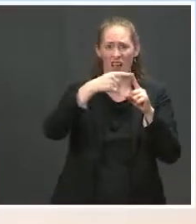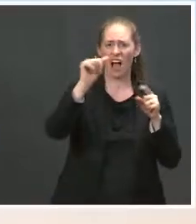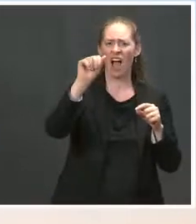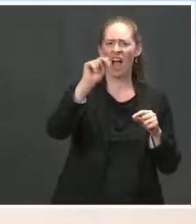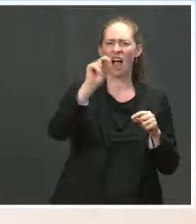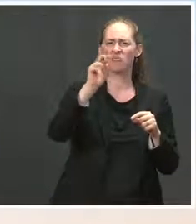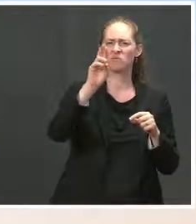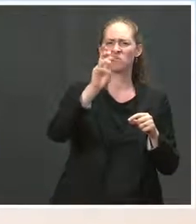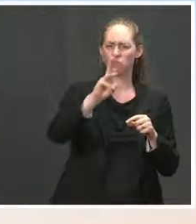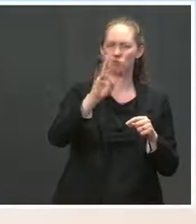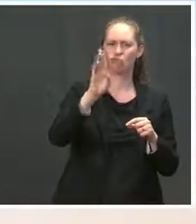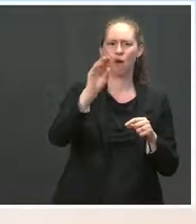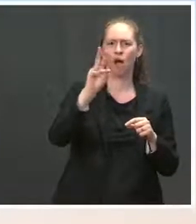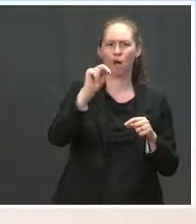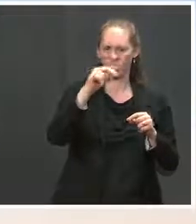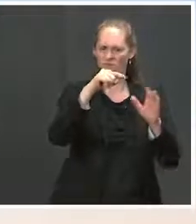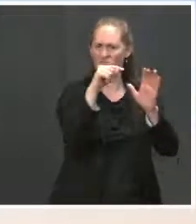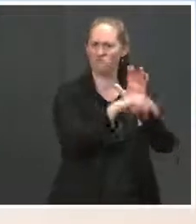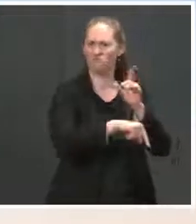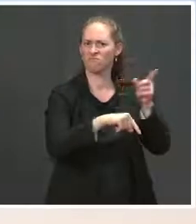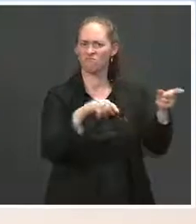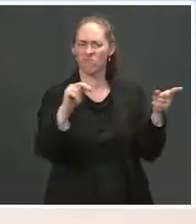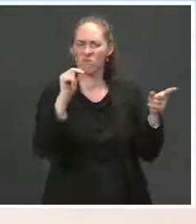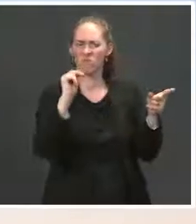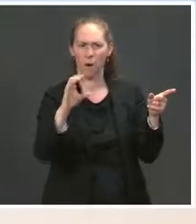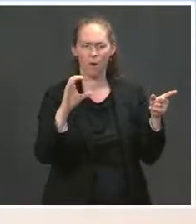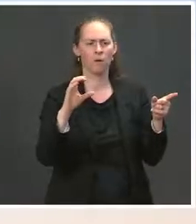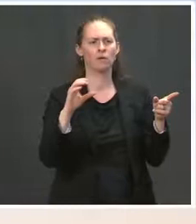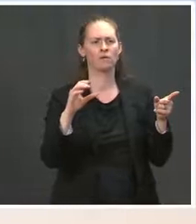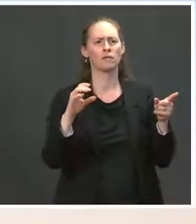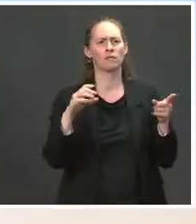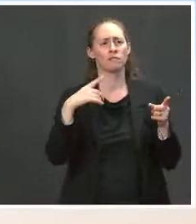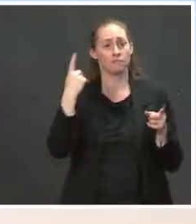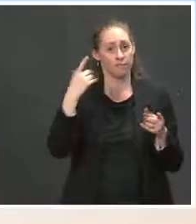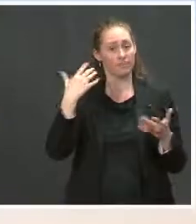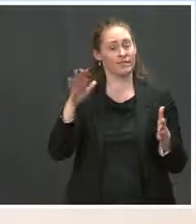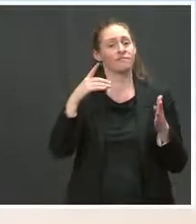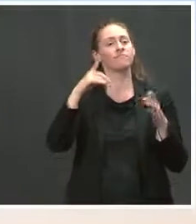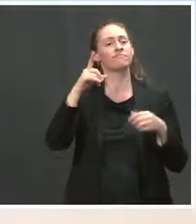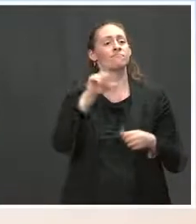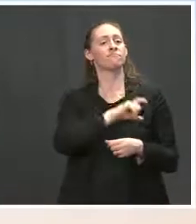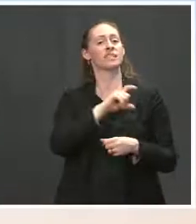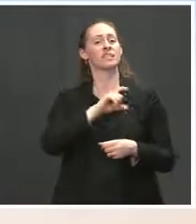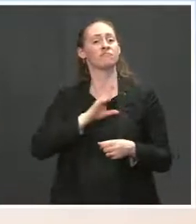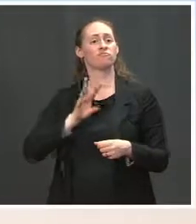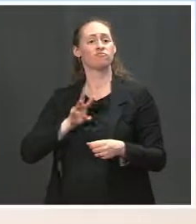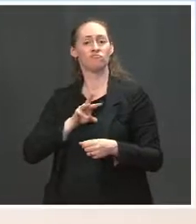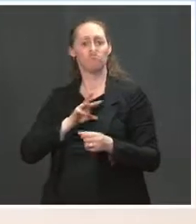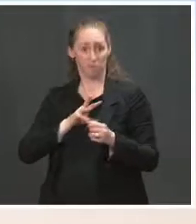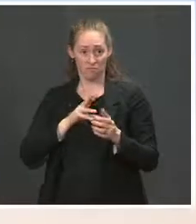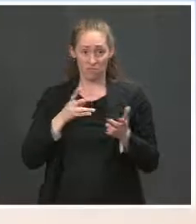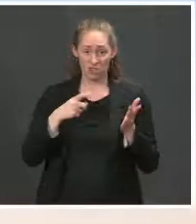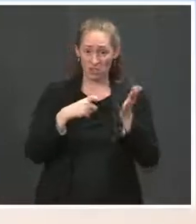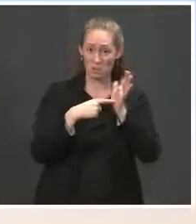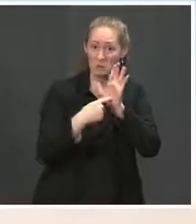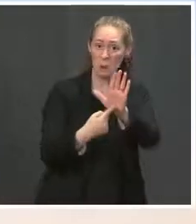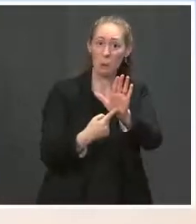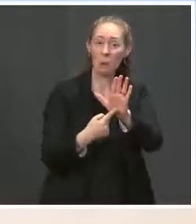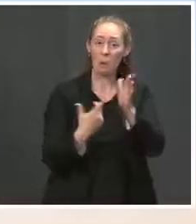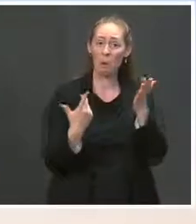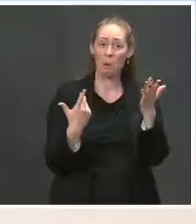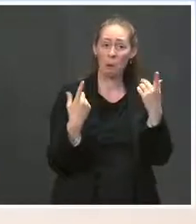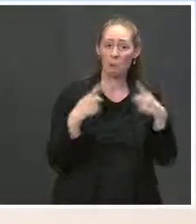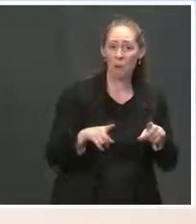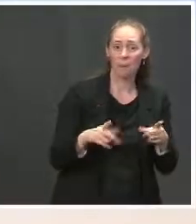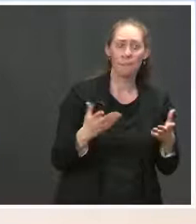he believe that body camera footage from the police officers involved in the incident should be released? He is aware of it. I have not talked